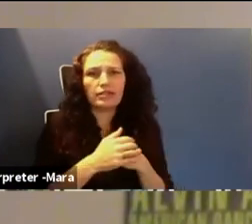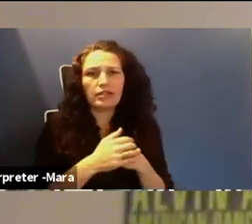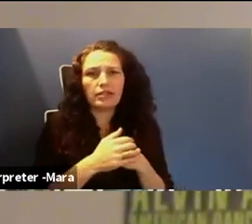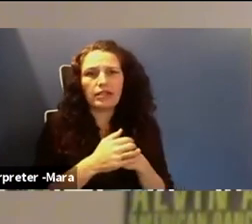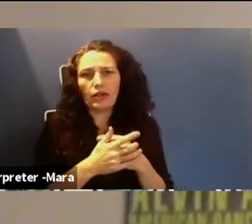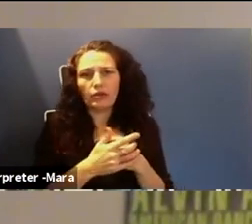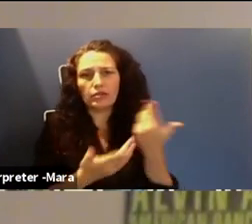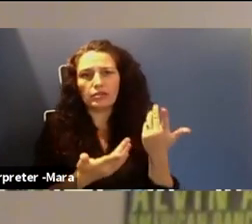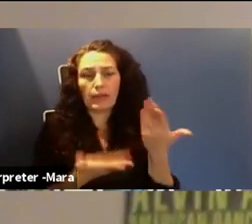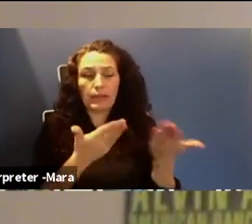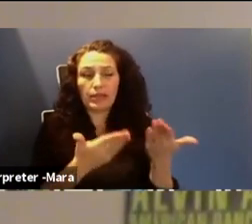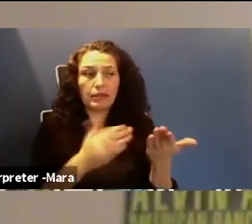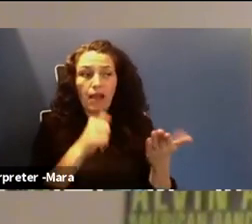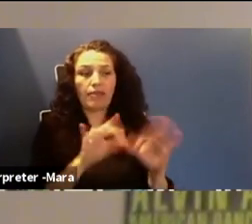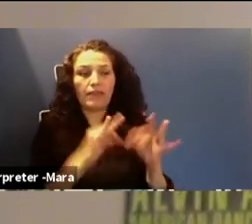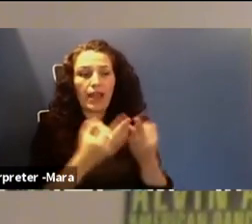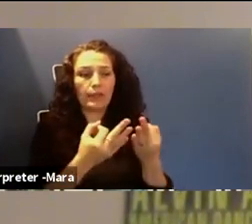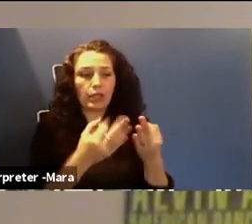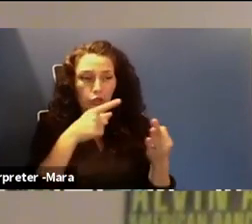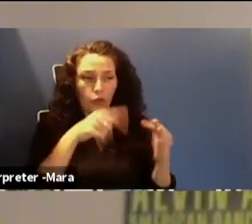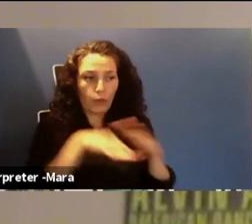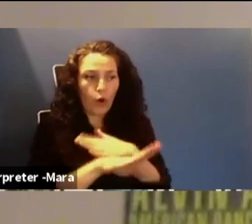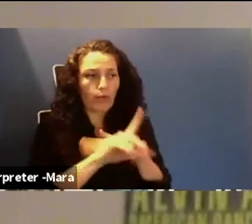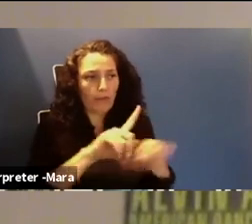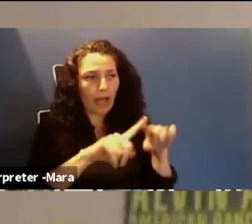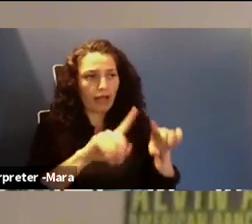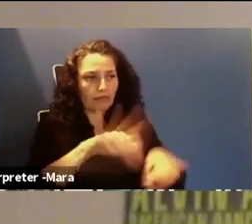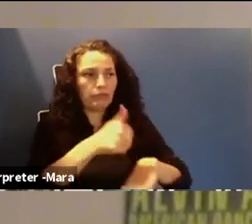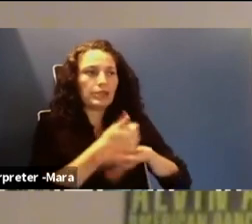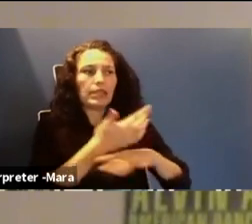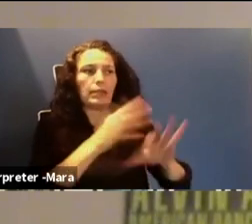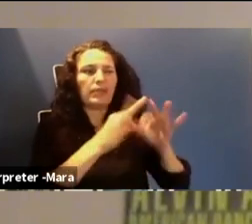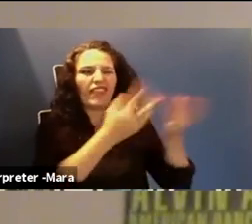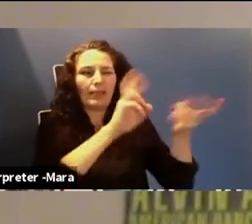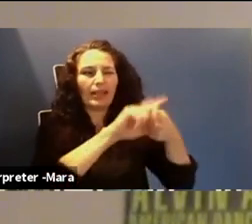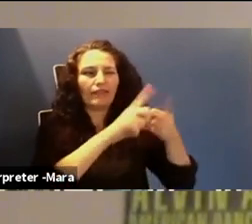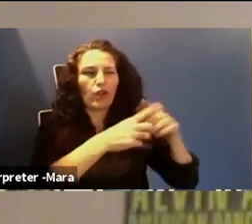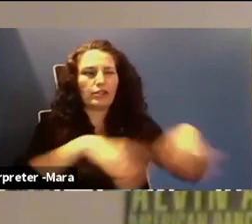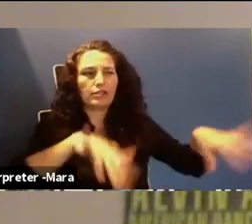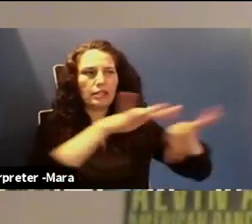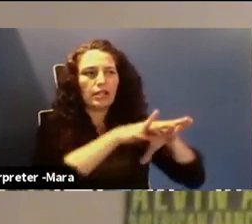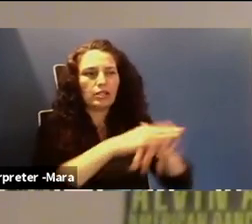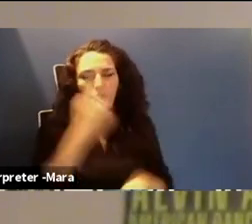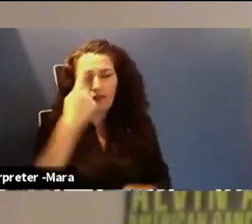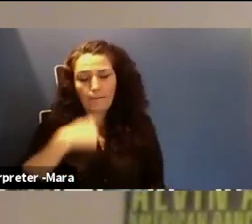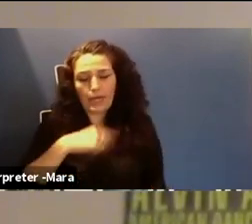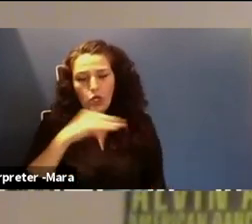create for ourselves. Um, and for others, that means coworkers. And I think for me, honestly,